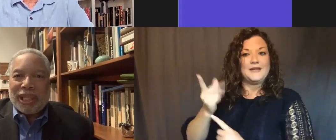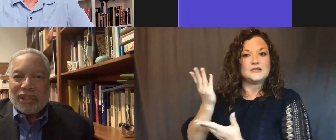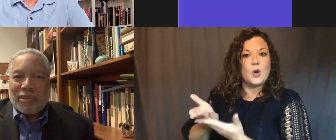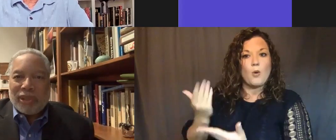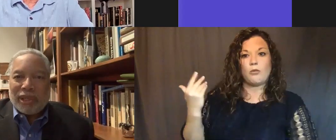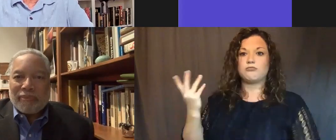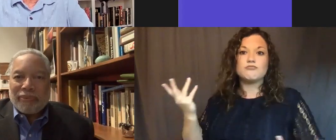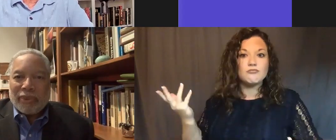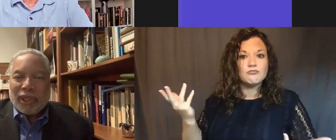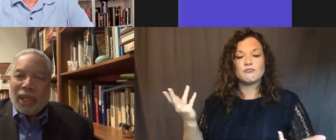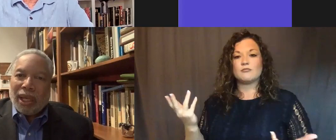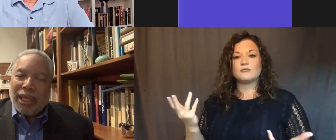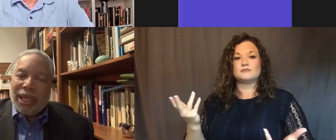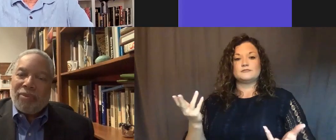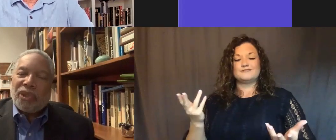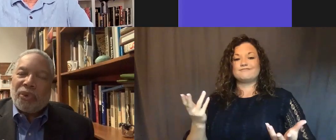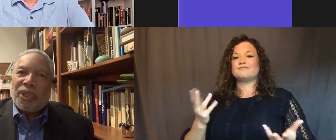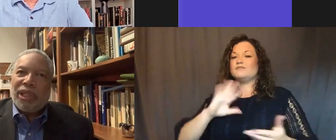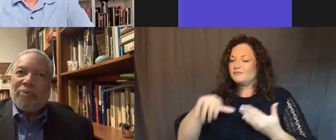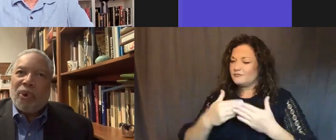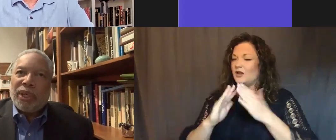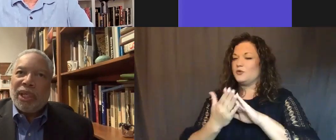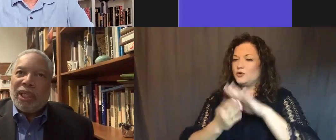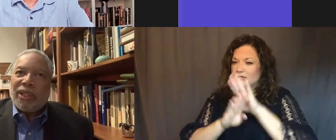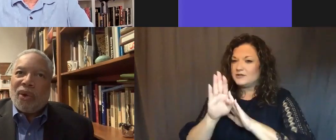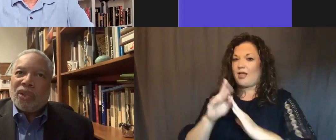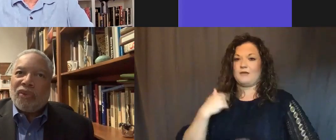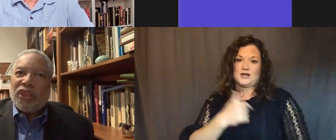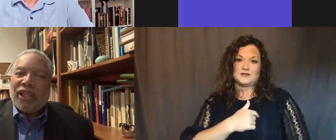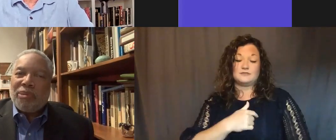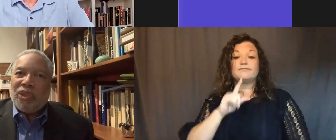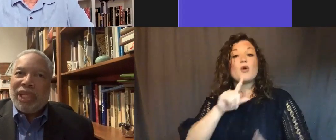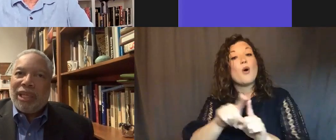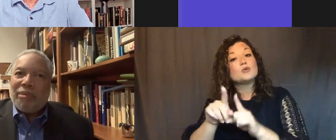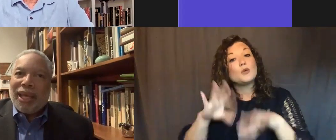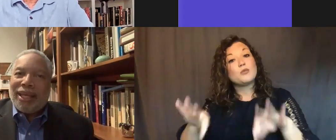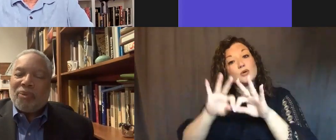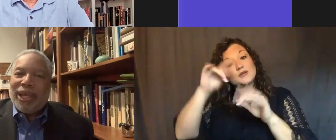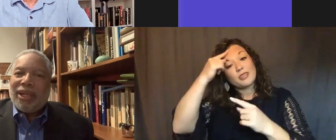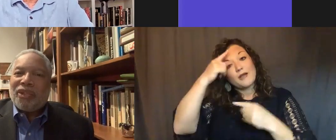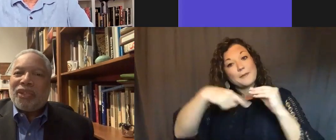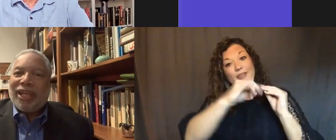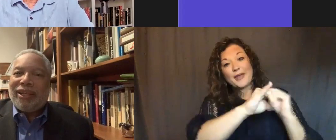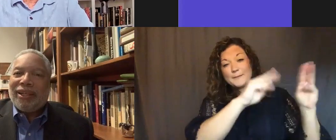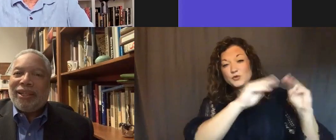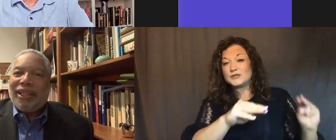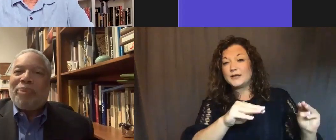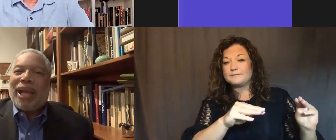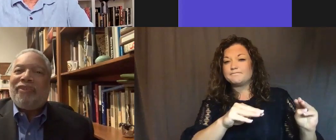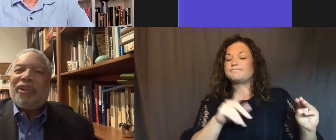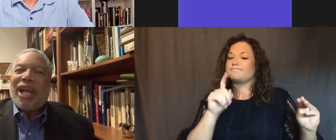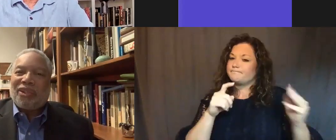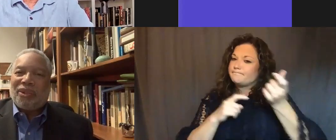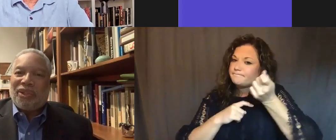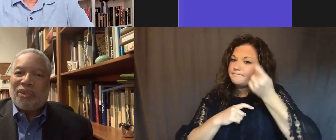by this community. And then it was crucially important to also think of the museum as a way to understand the